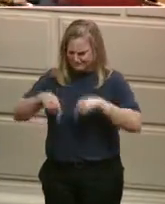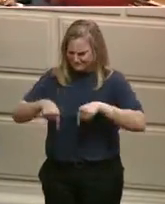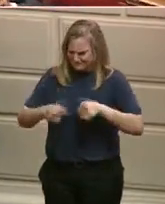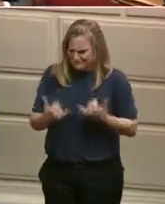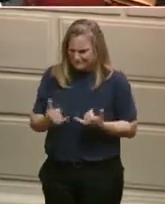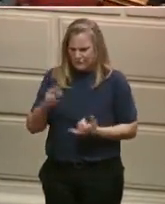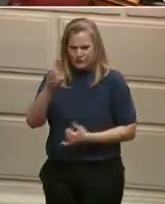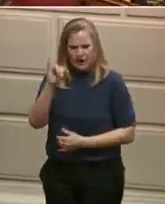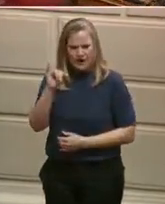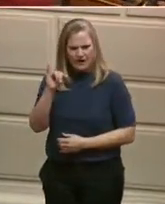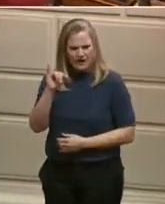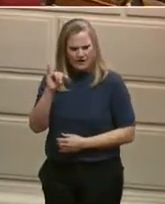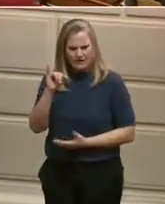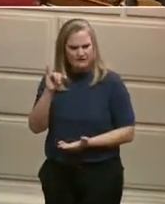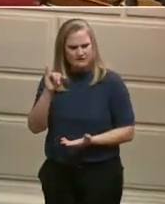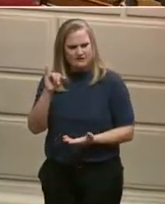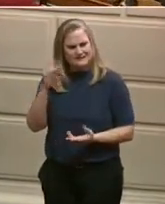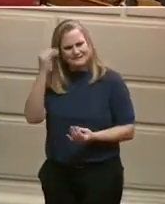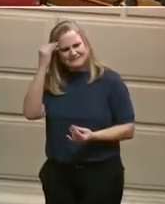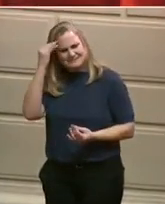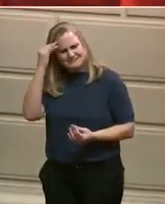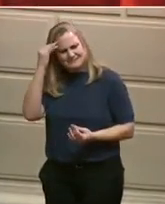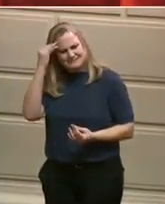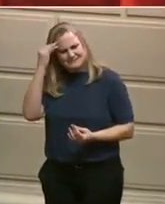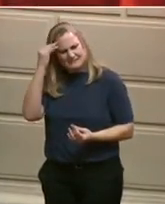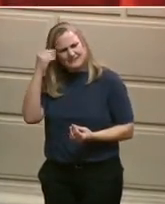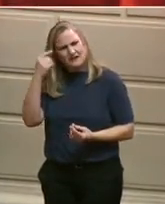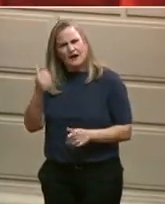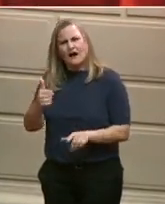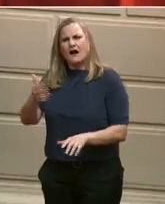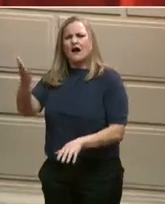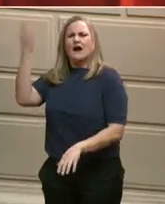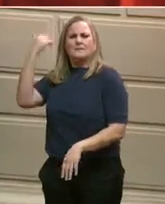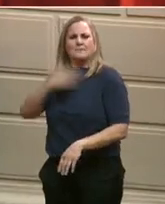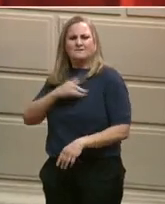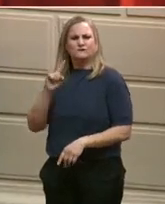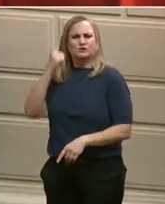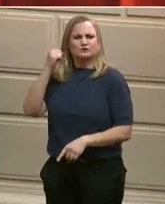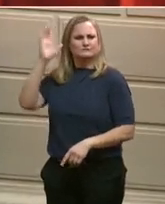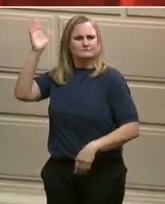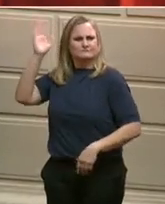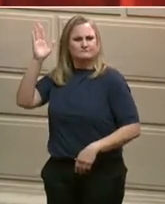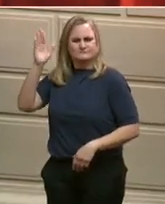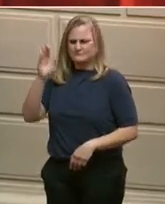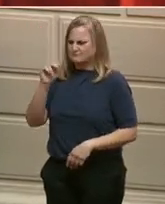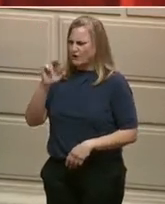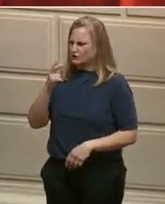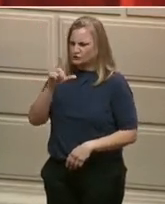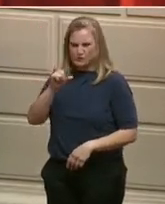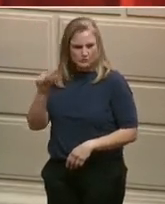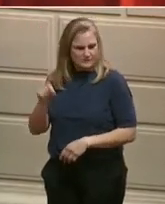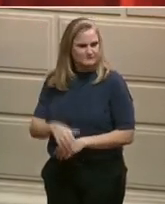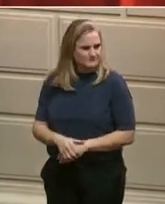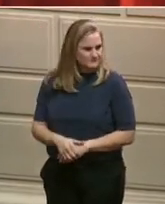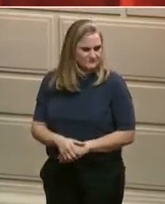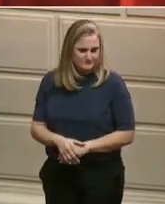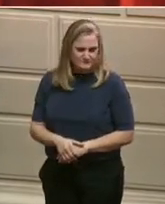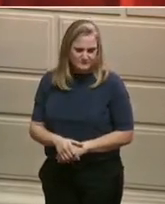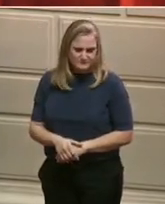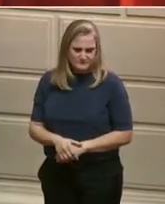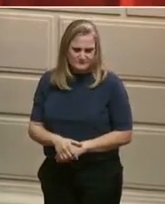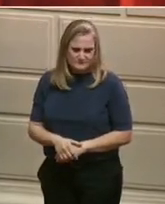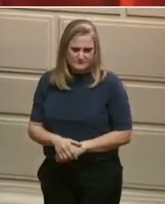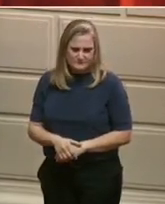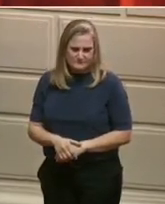in March of 2021. Rhode Island was in a time of significant change.